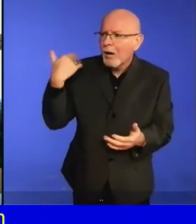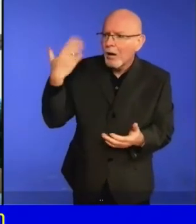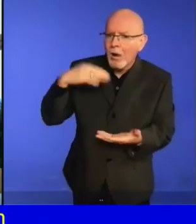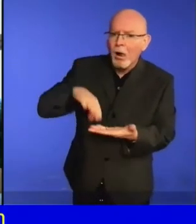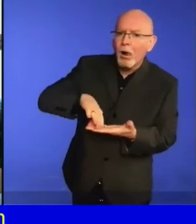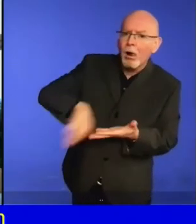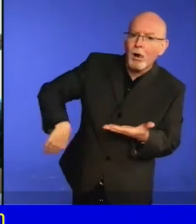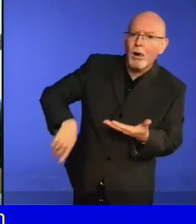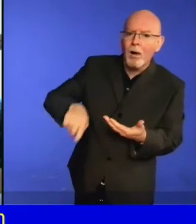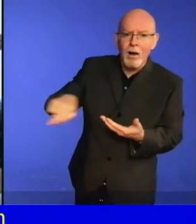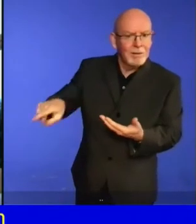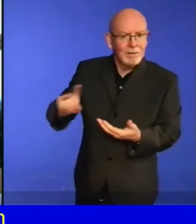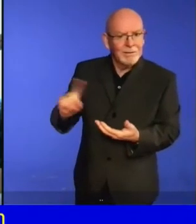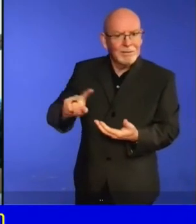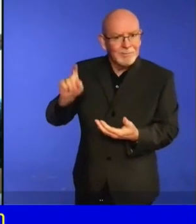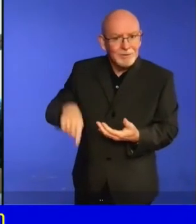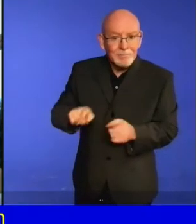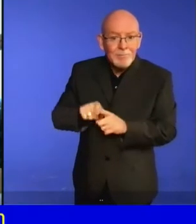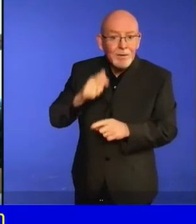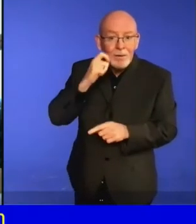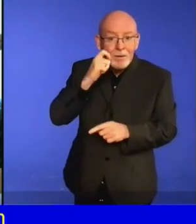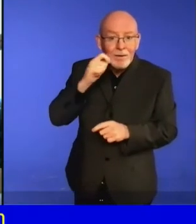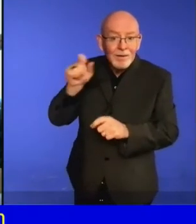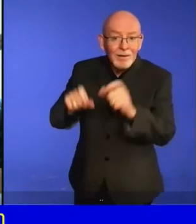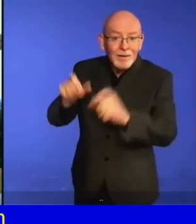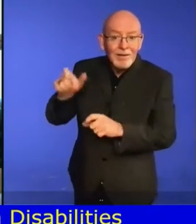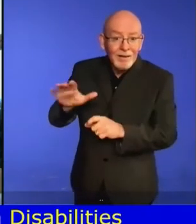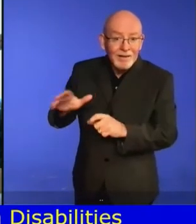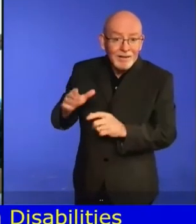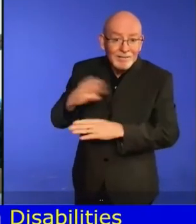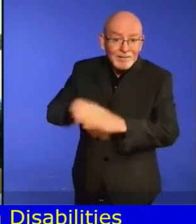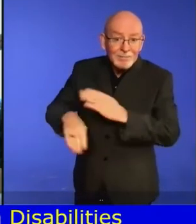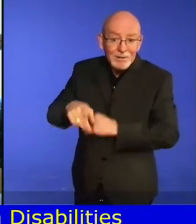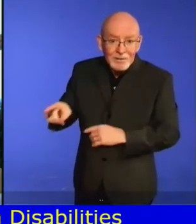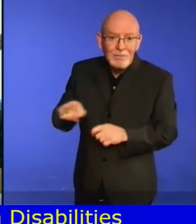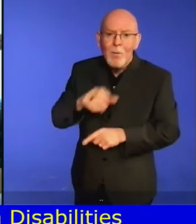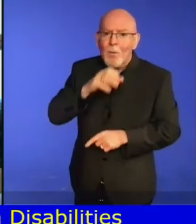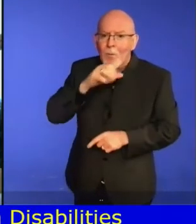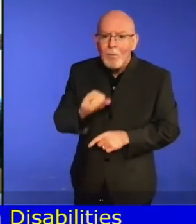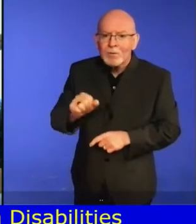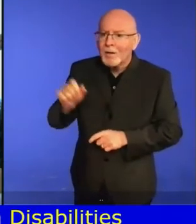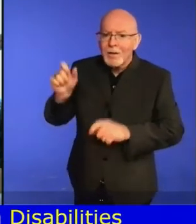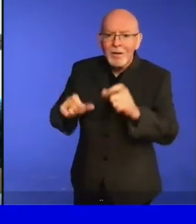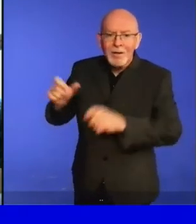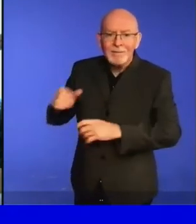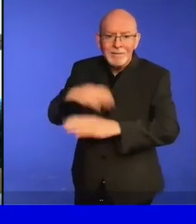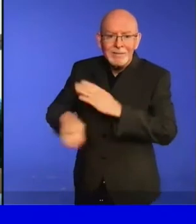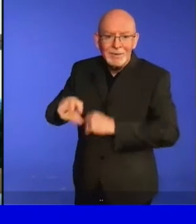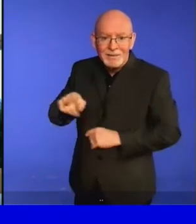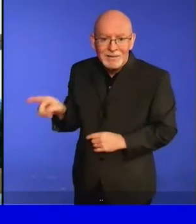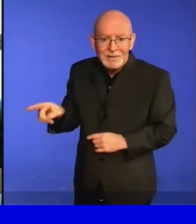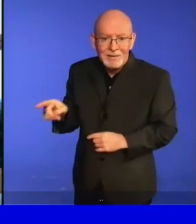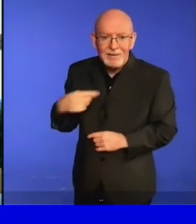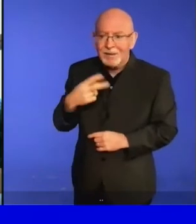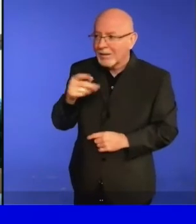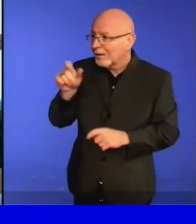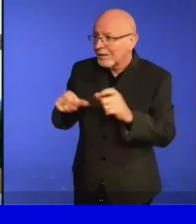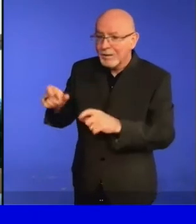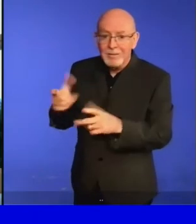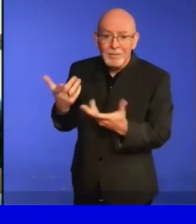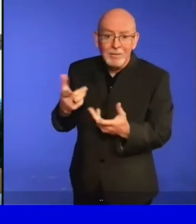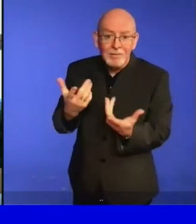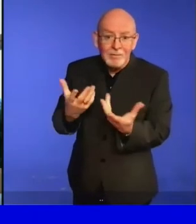UNSDGs as being equally applicable and relevant. I very much look forward to your deliberations